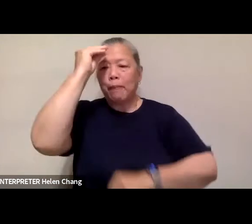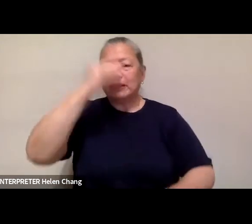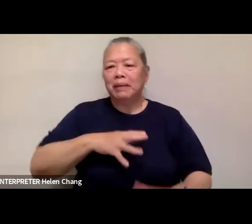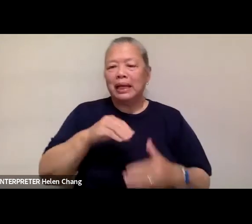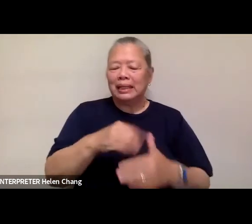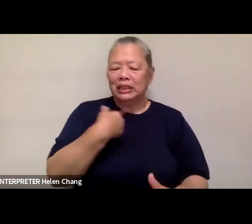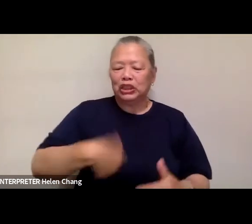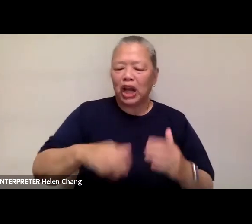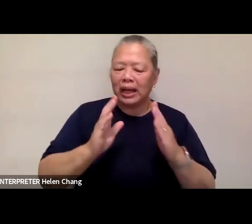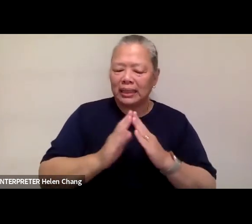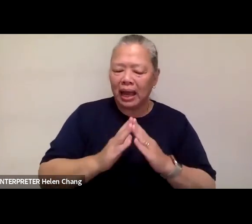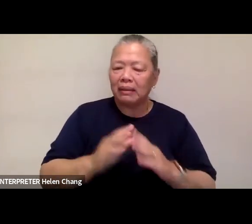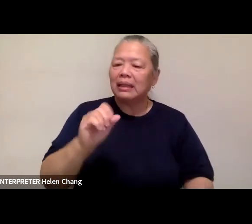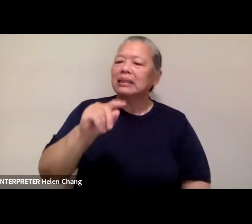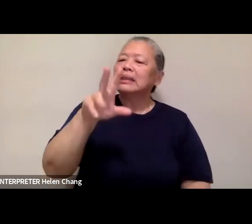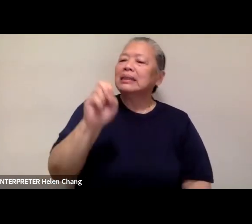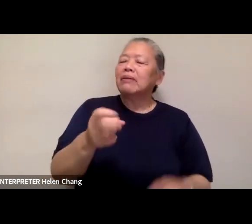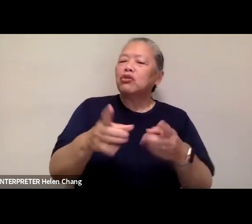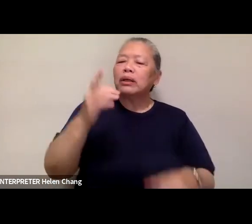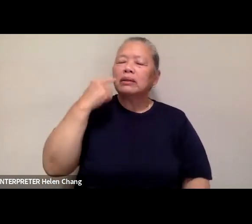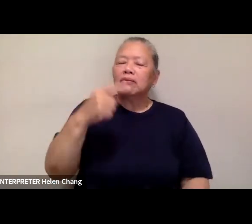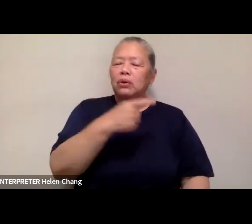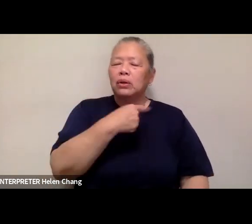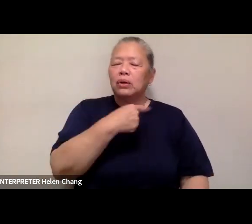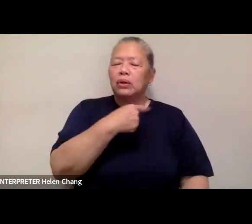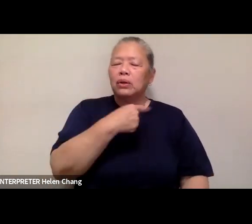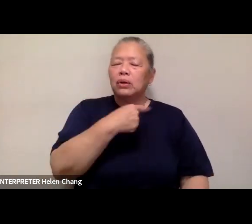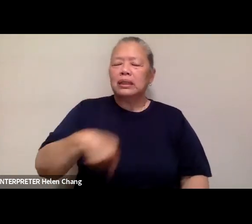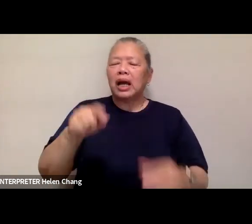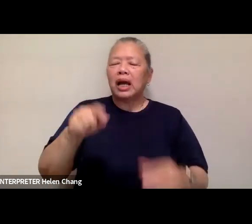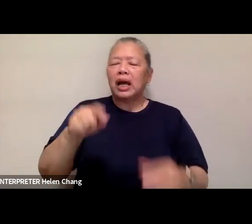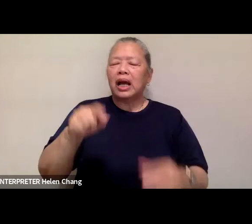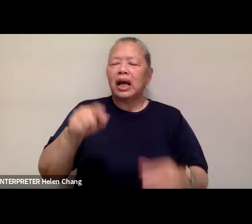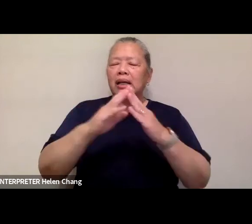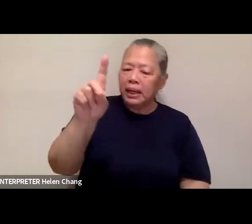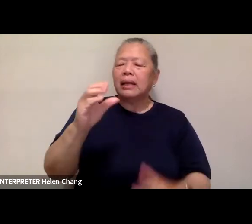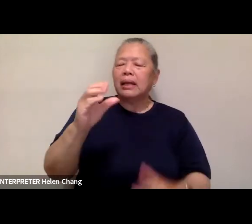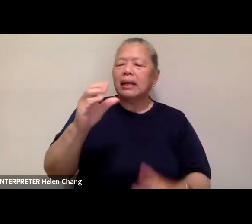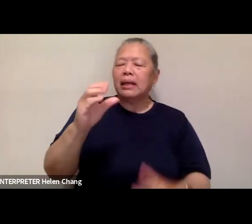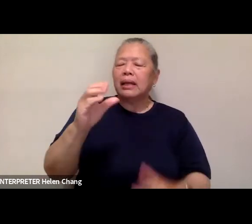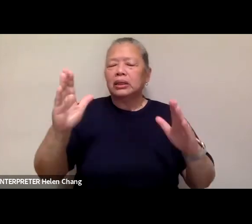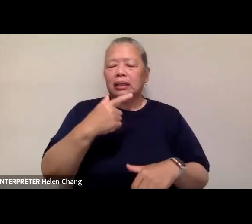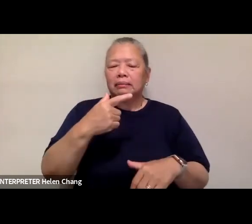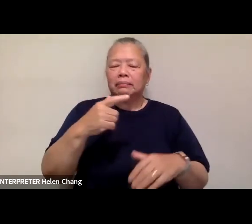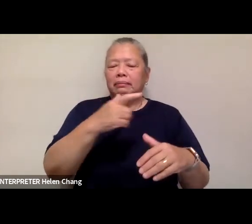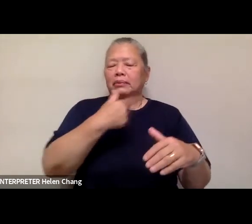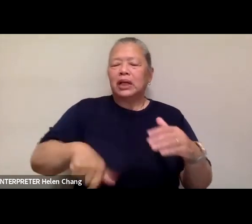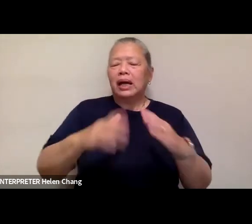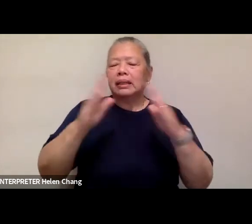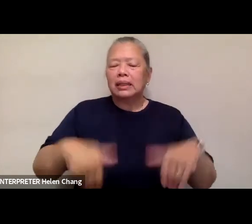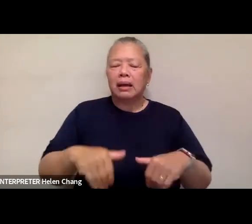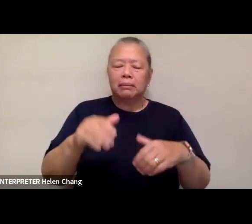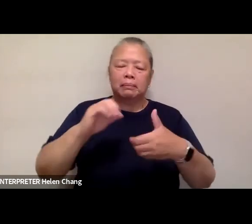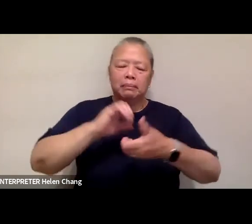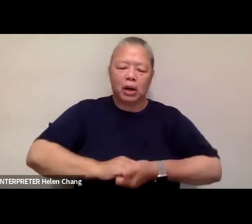He's also the executive director of the Chinatown Bid and the Chinatown Partnership in LDC in New York City. He is the